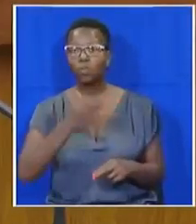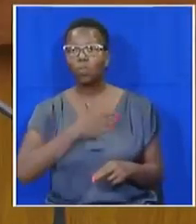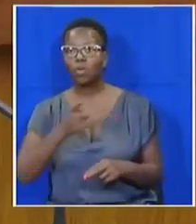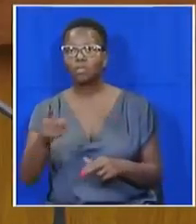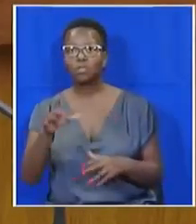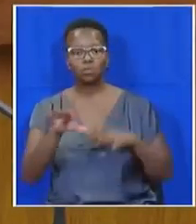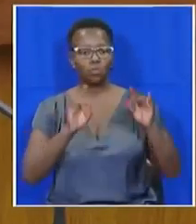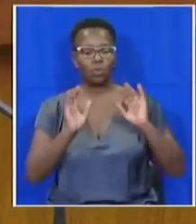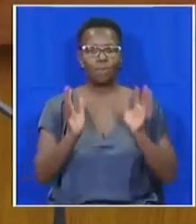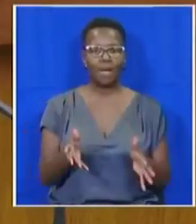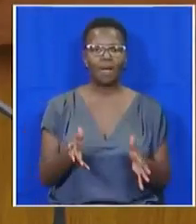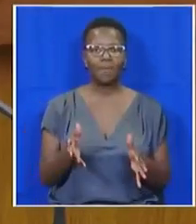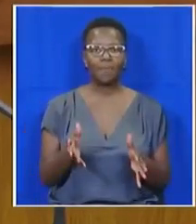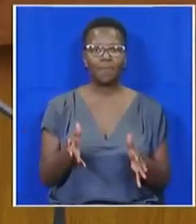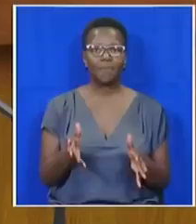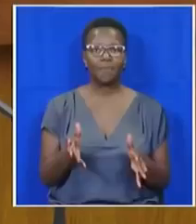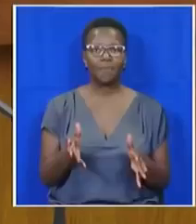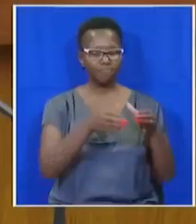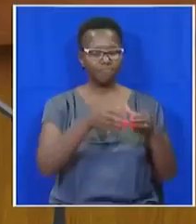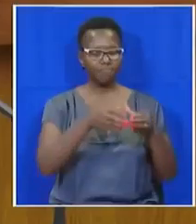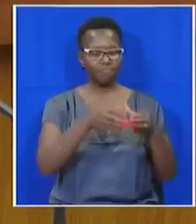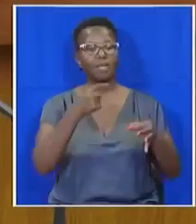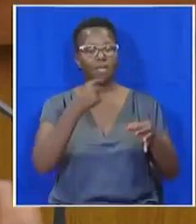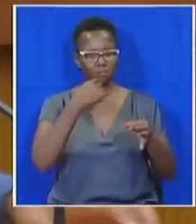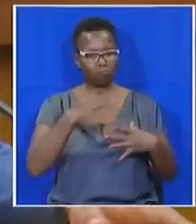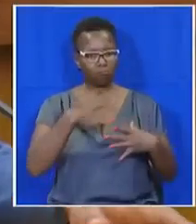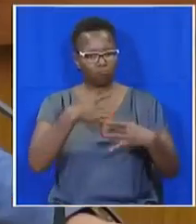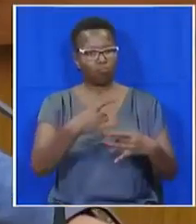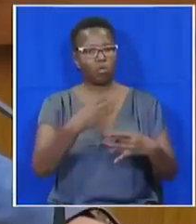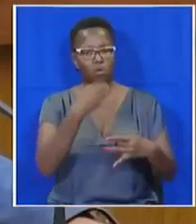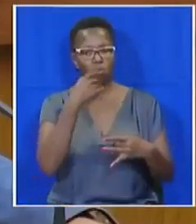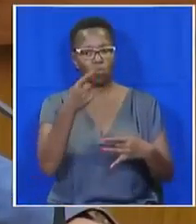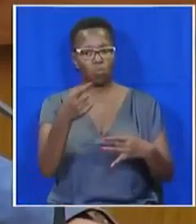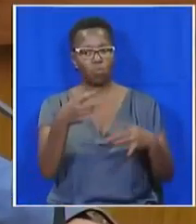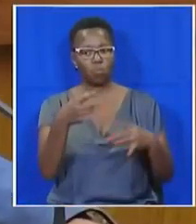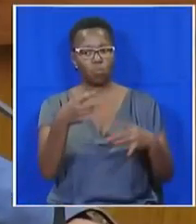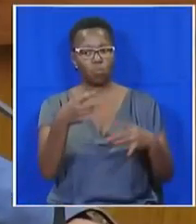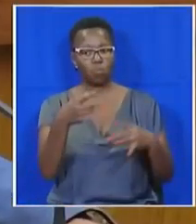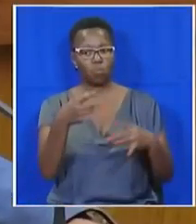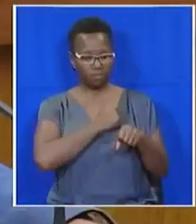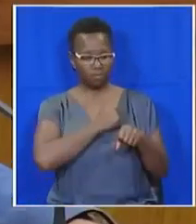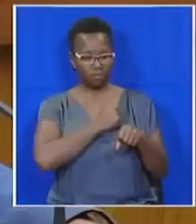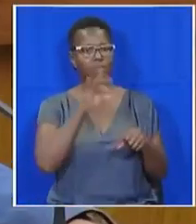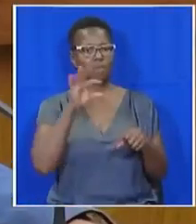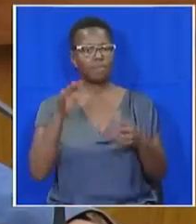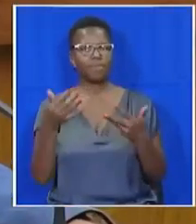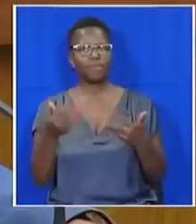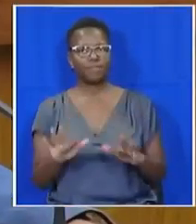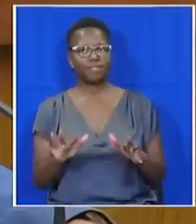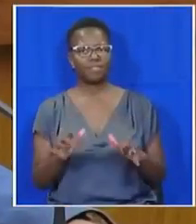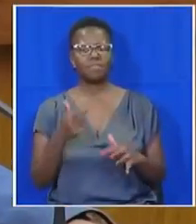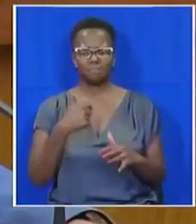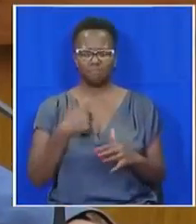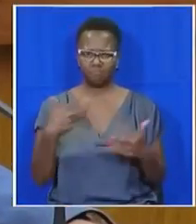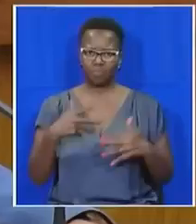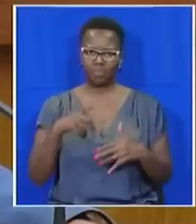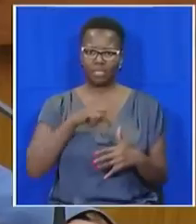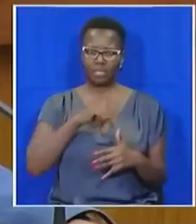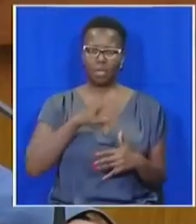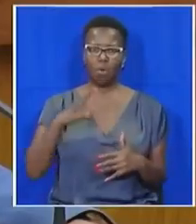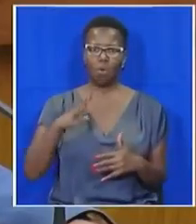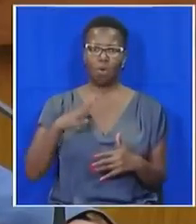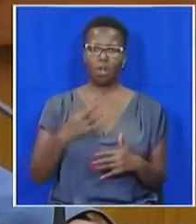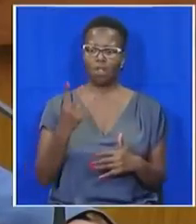want? And each politician picks their politically connected applicant. It is no wonder that the only two shortlisted